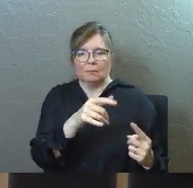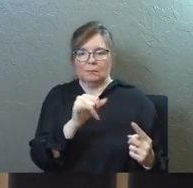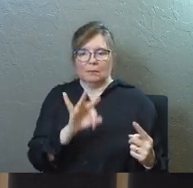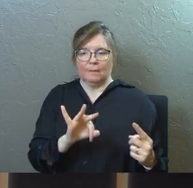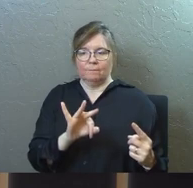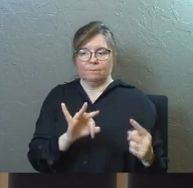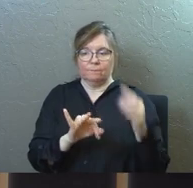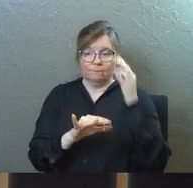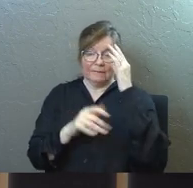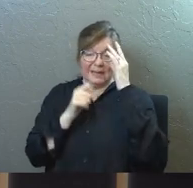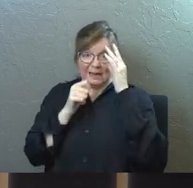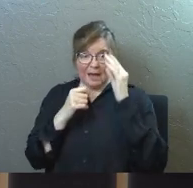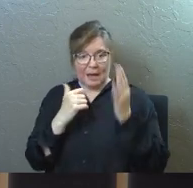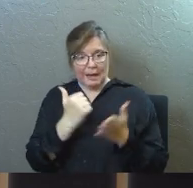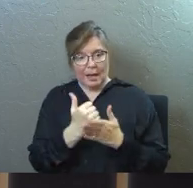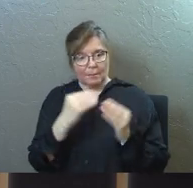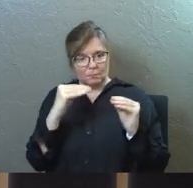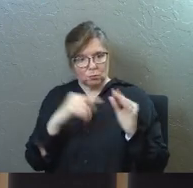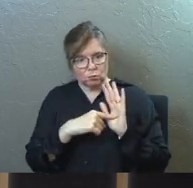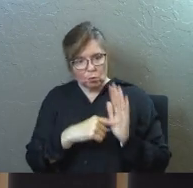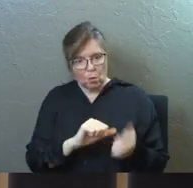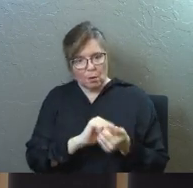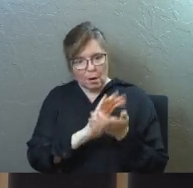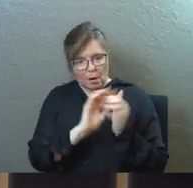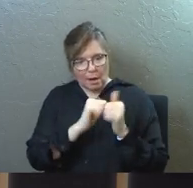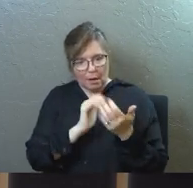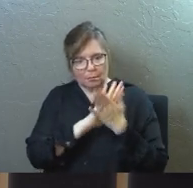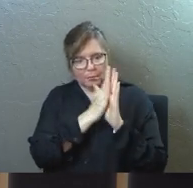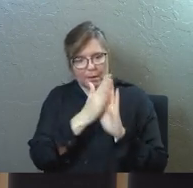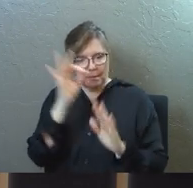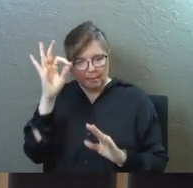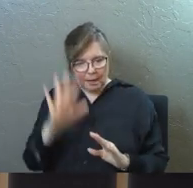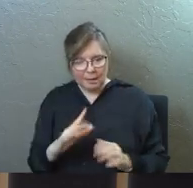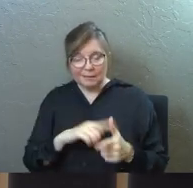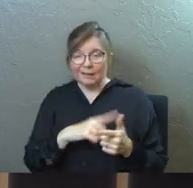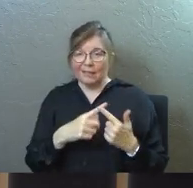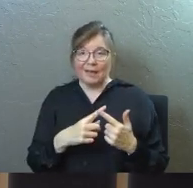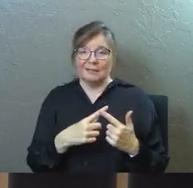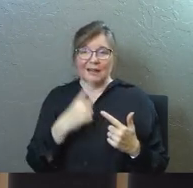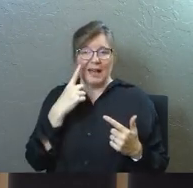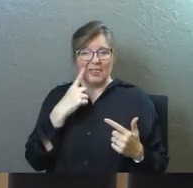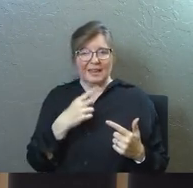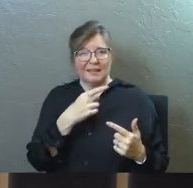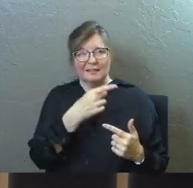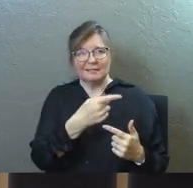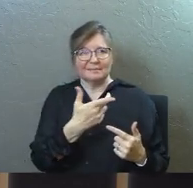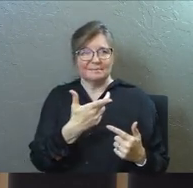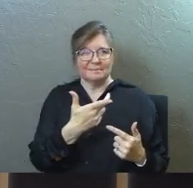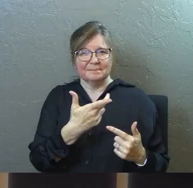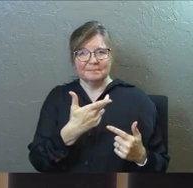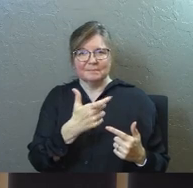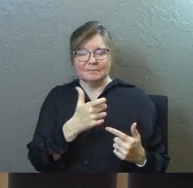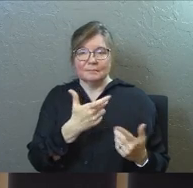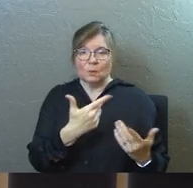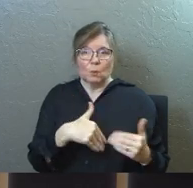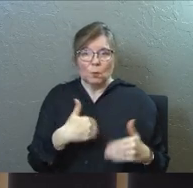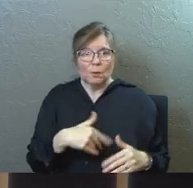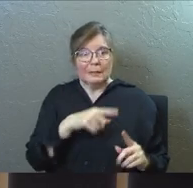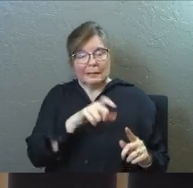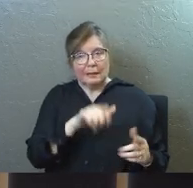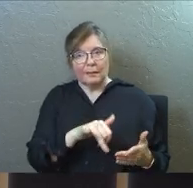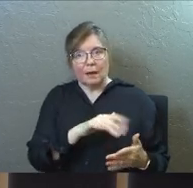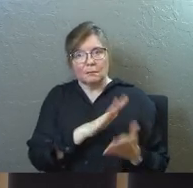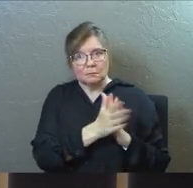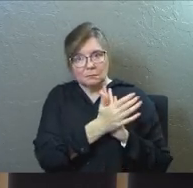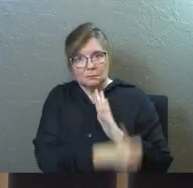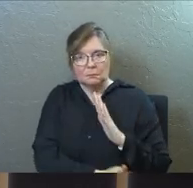so here's a question, why didn't Barnabas just do it himself, there he is in the middle of a revival,